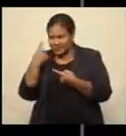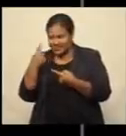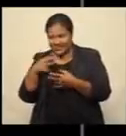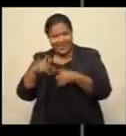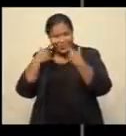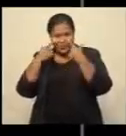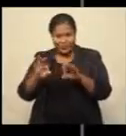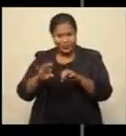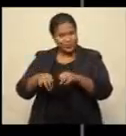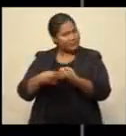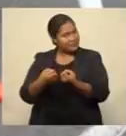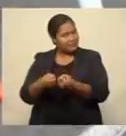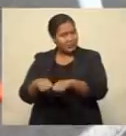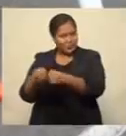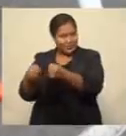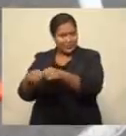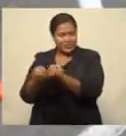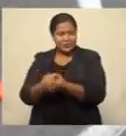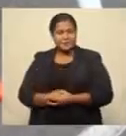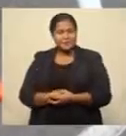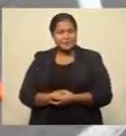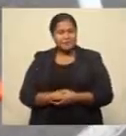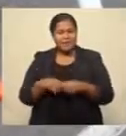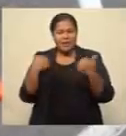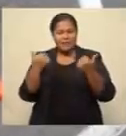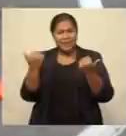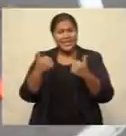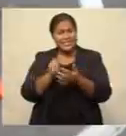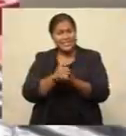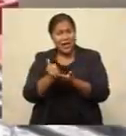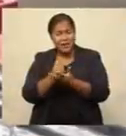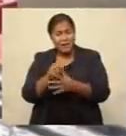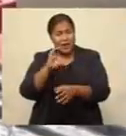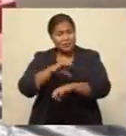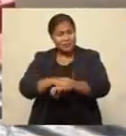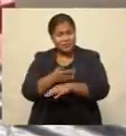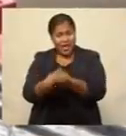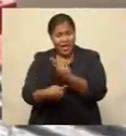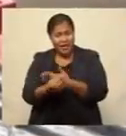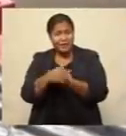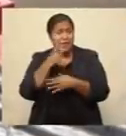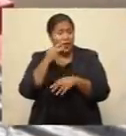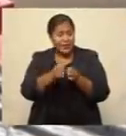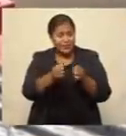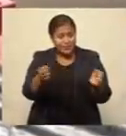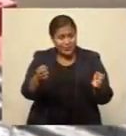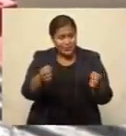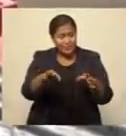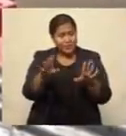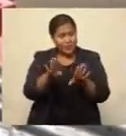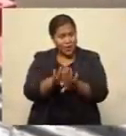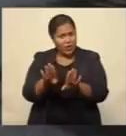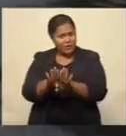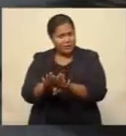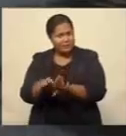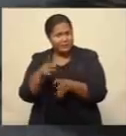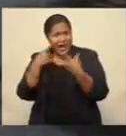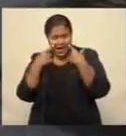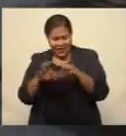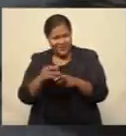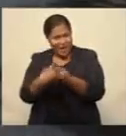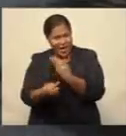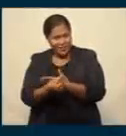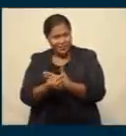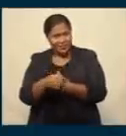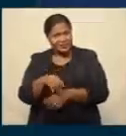Kritika Kumar reports. A large number of arrests have been made since the extended lockdown kicked in, and would-be offenders have